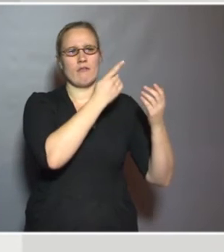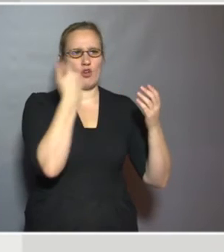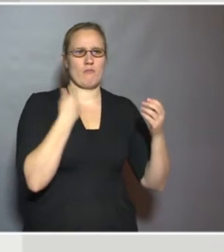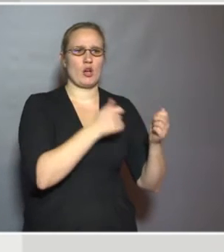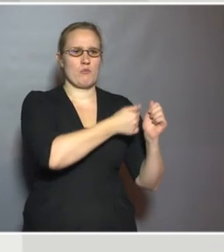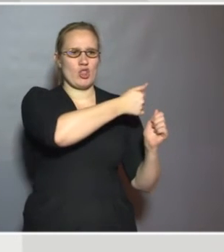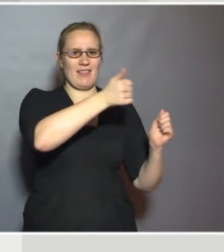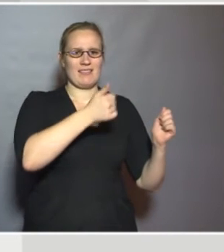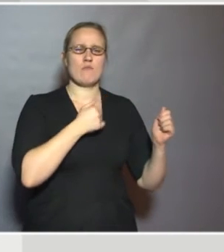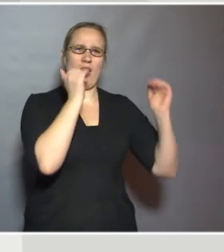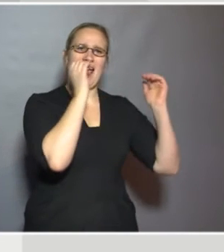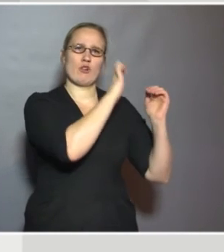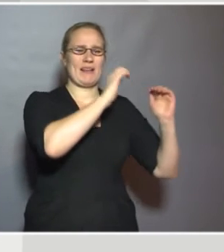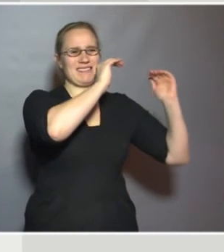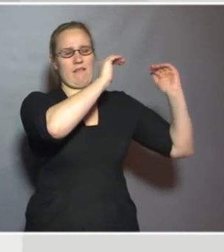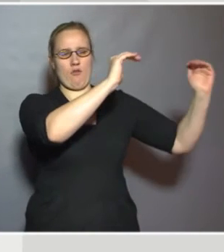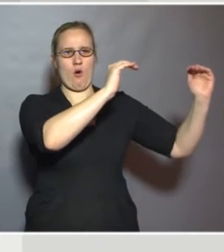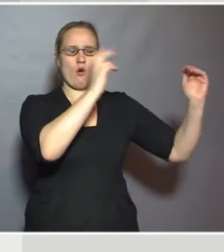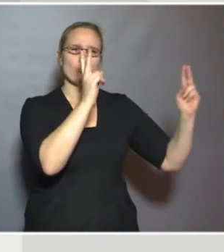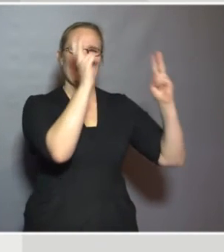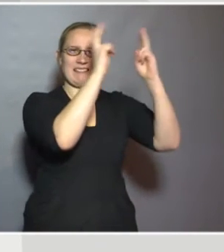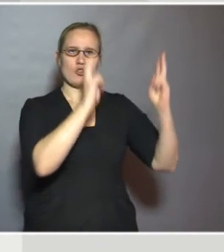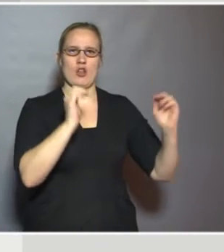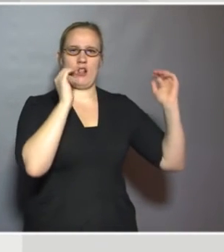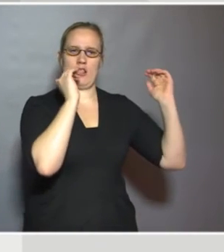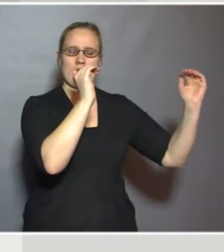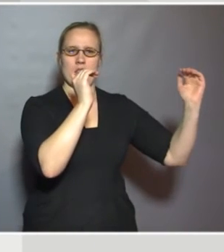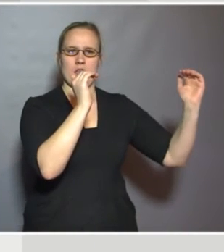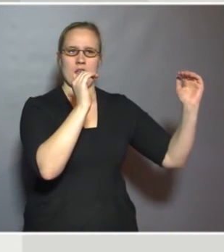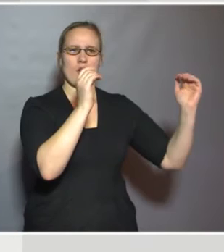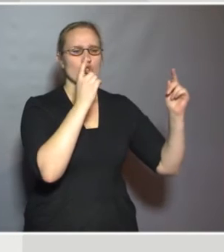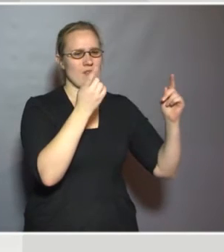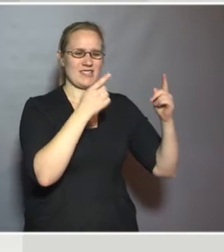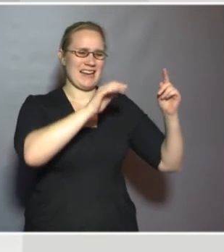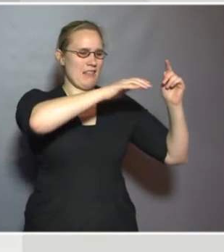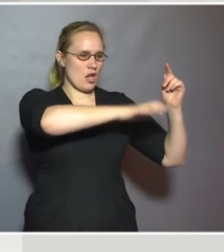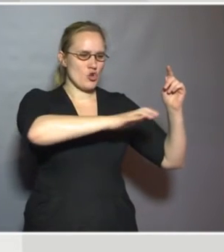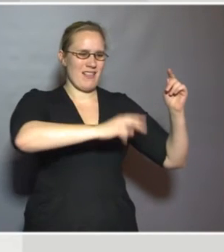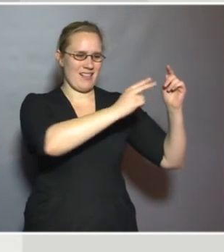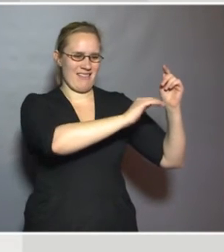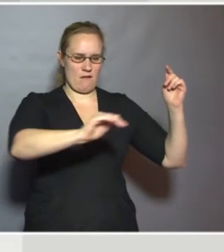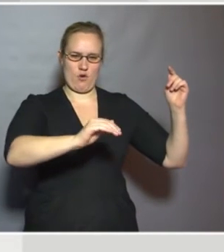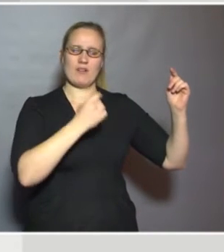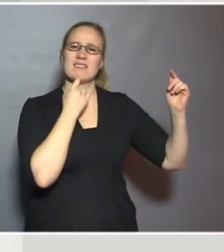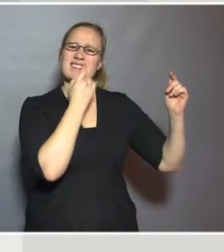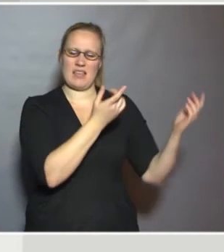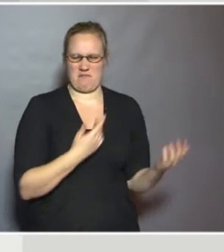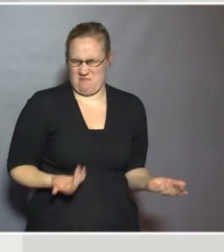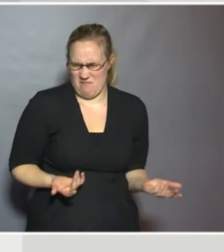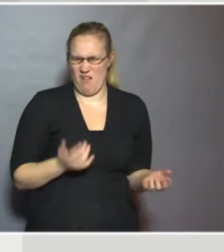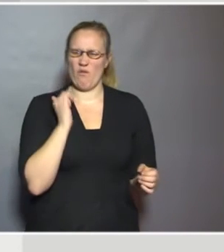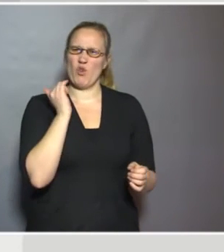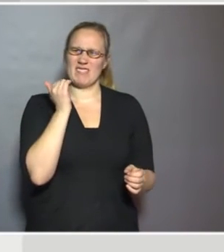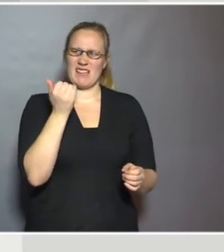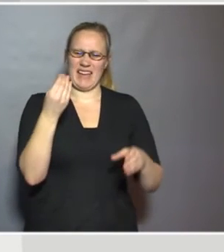at European level, internationally, as well as at different national levels that were saying, well, why should we have